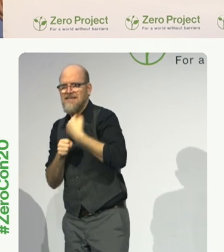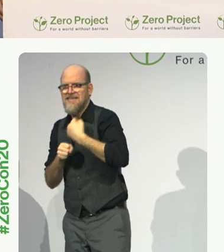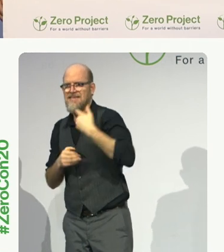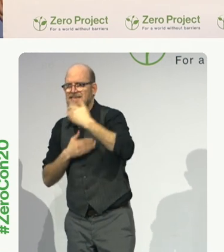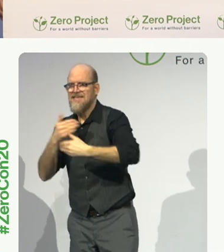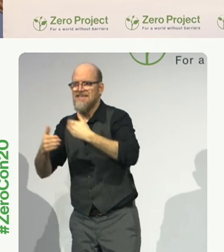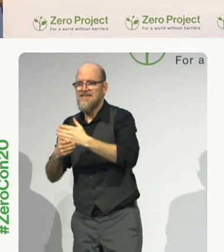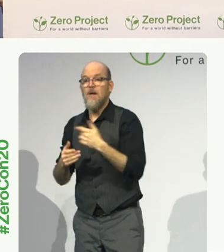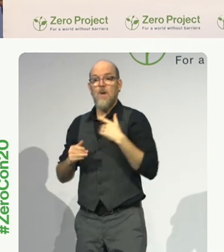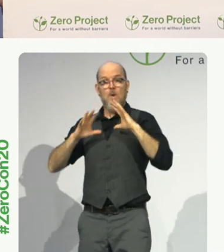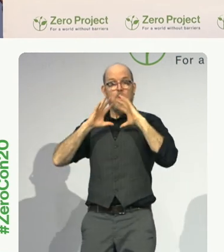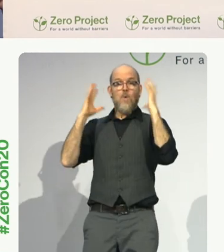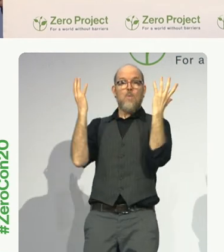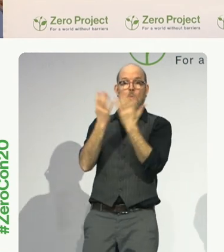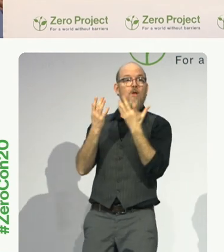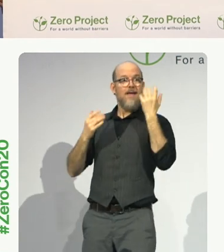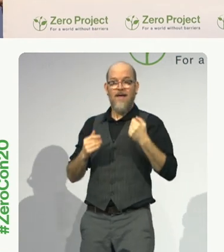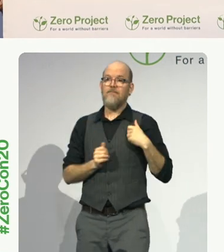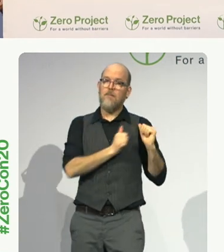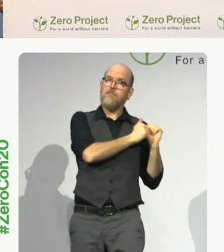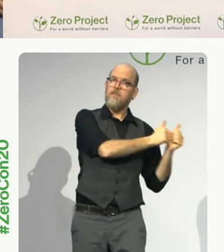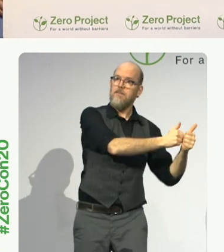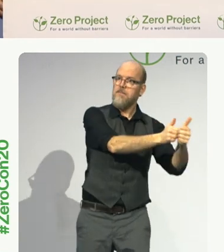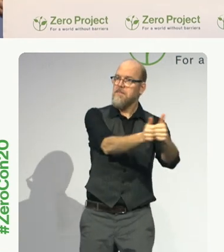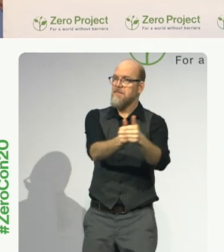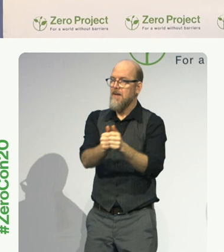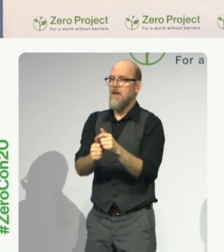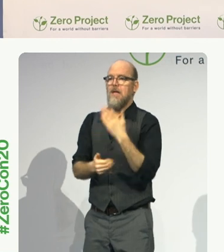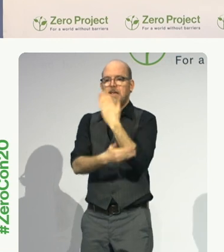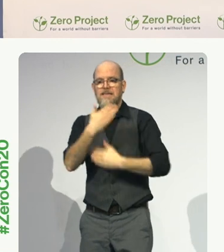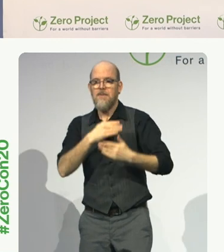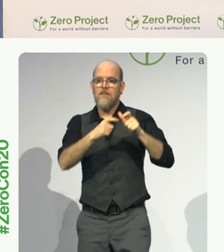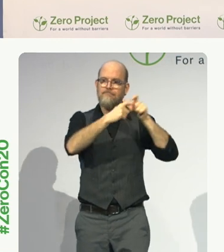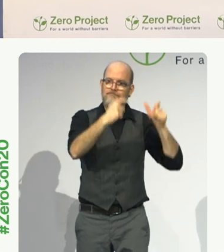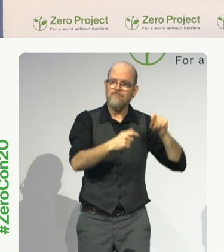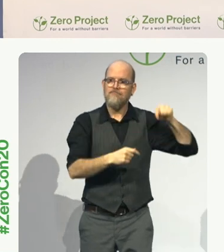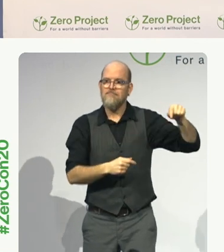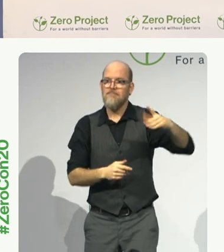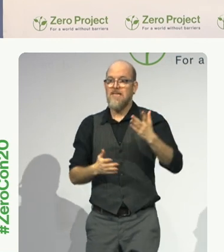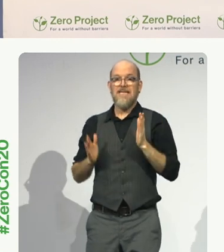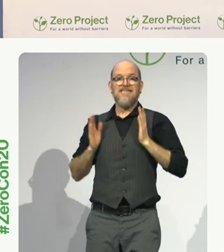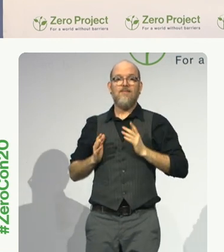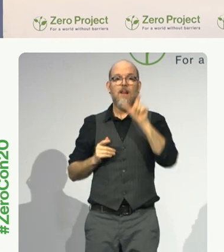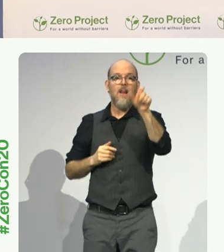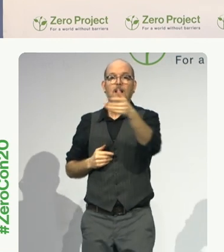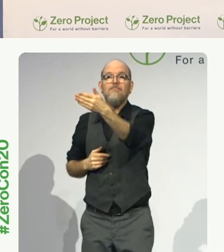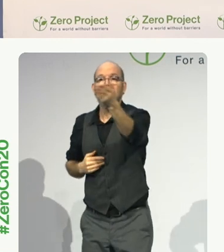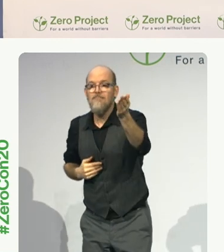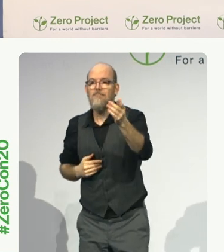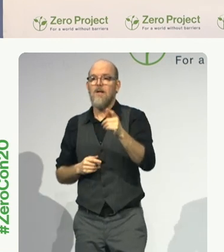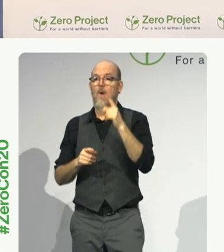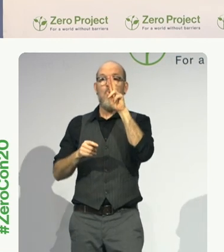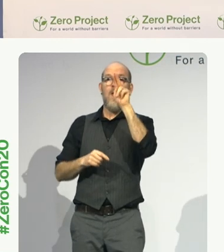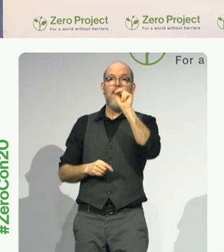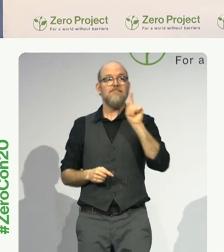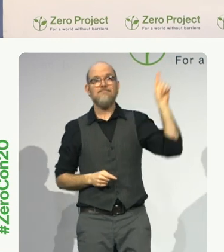societies, with organizations, with UN agencies. All around, can we do